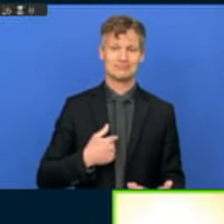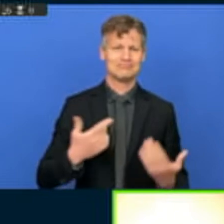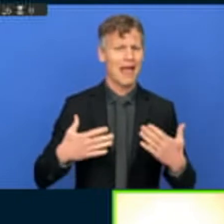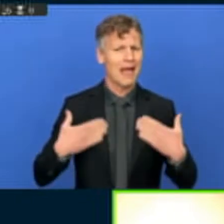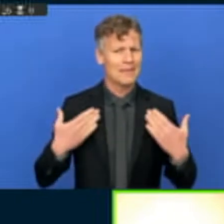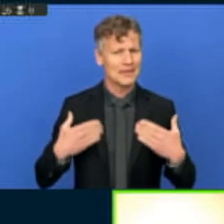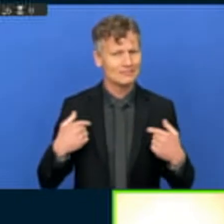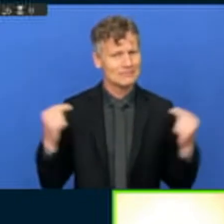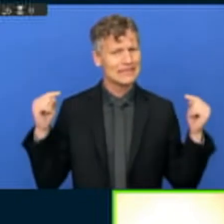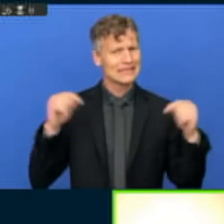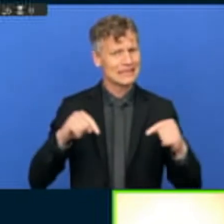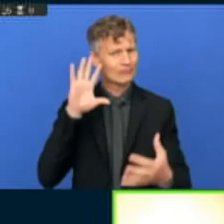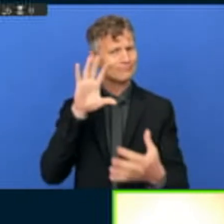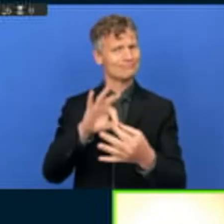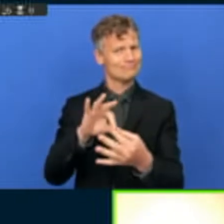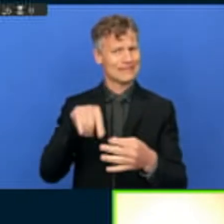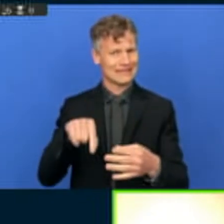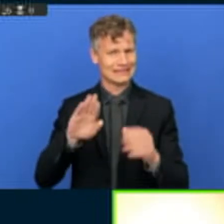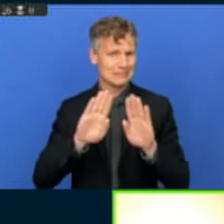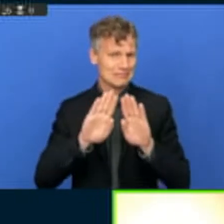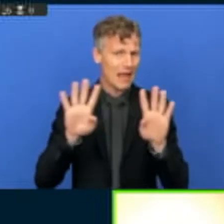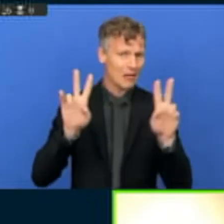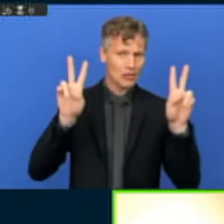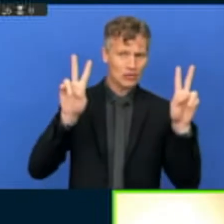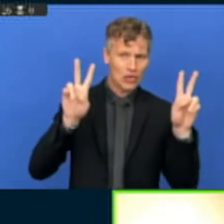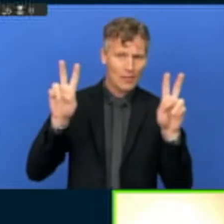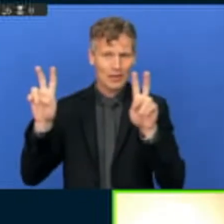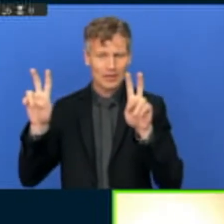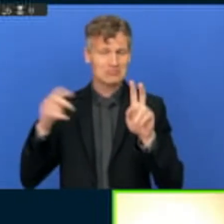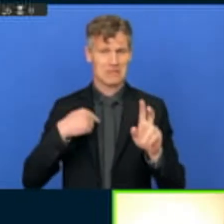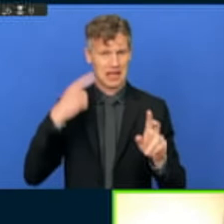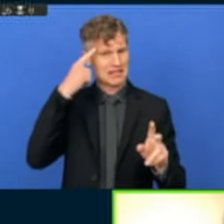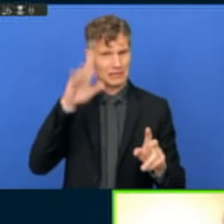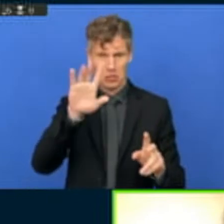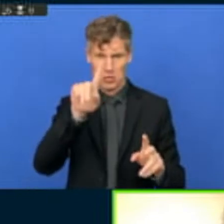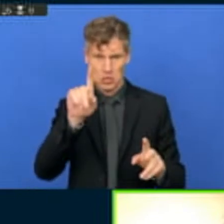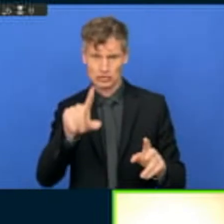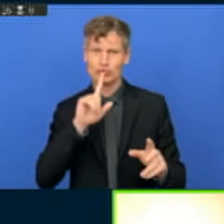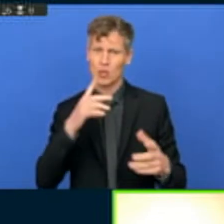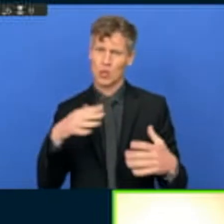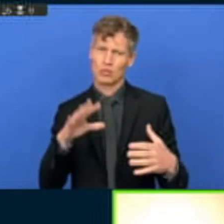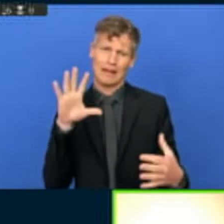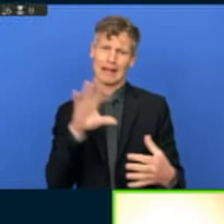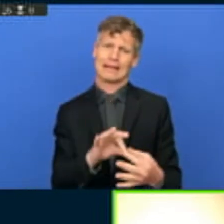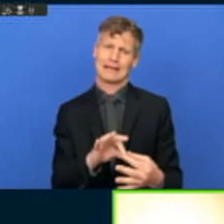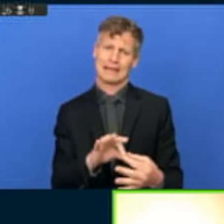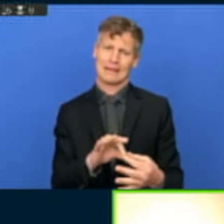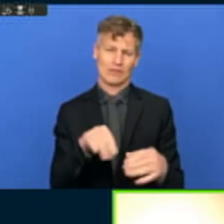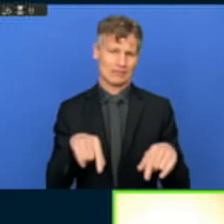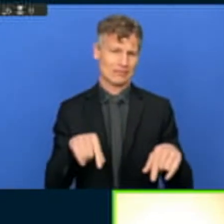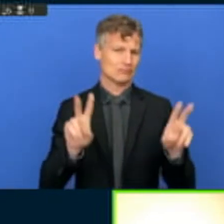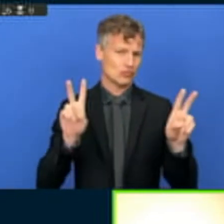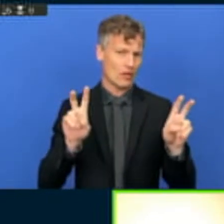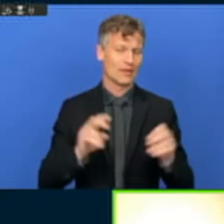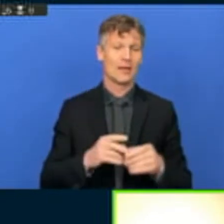panel. And I think the questions around urbanization, I think, are very relevant. Also, judging from the questions that are